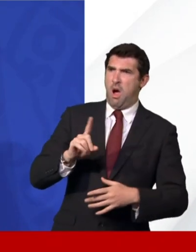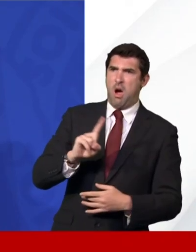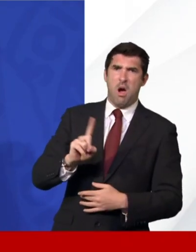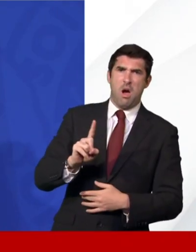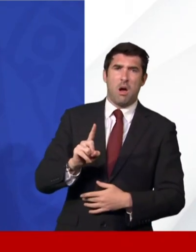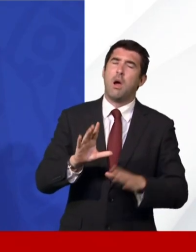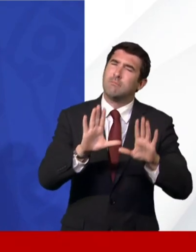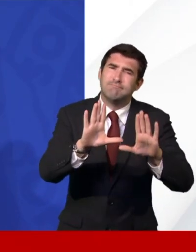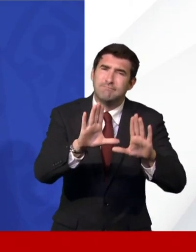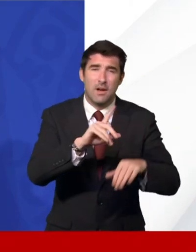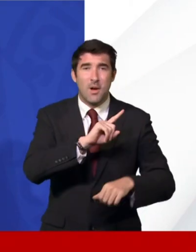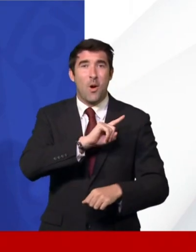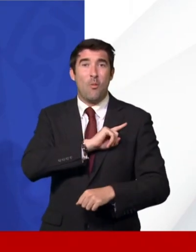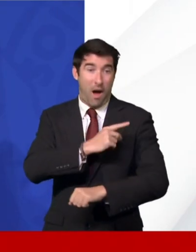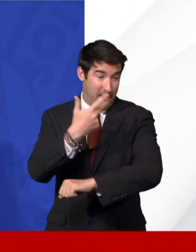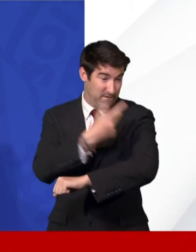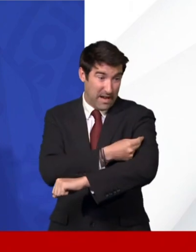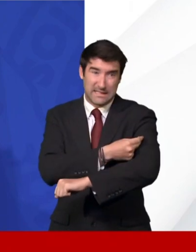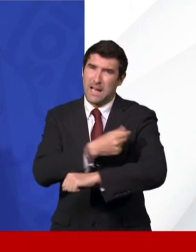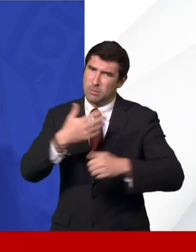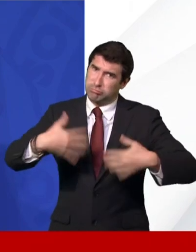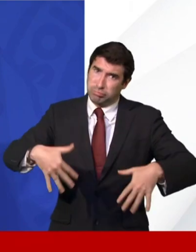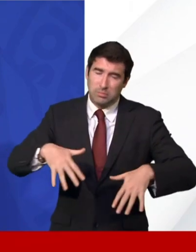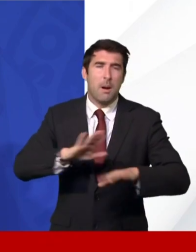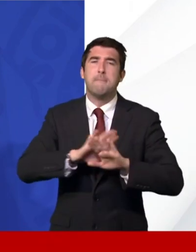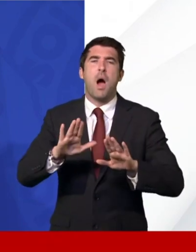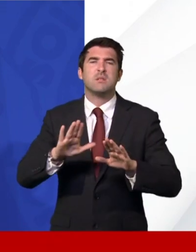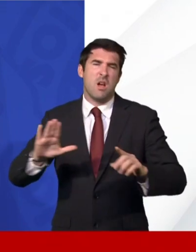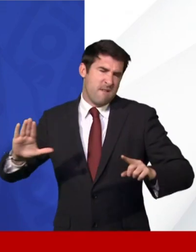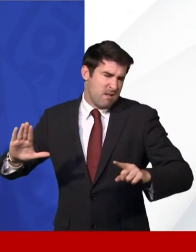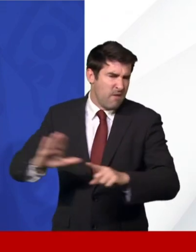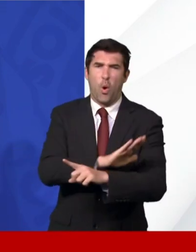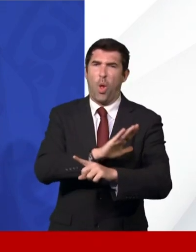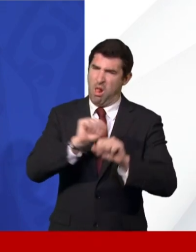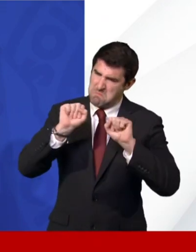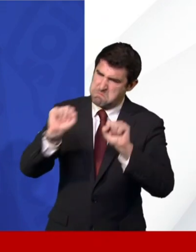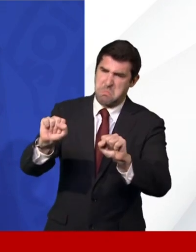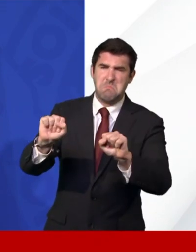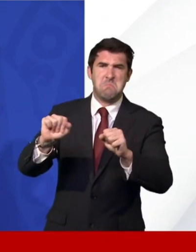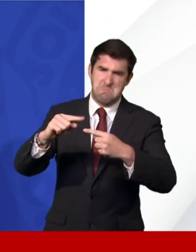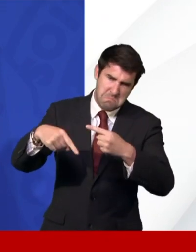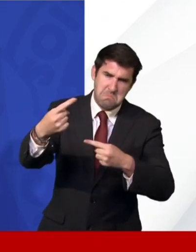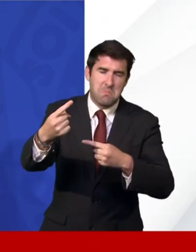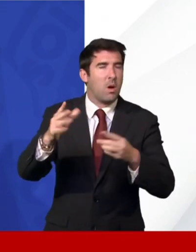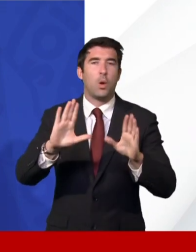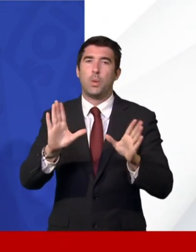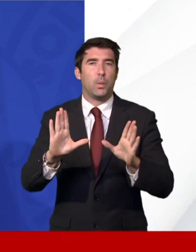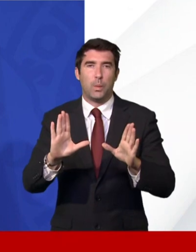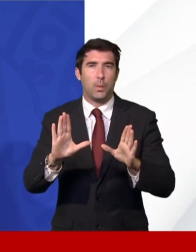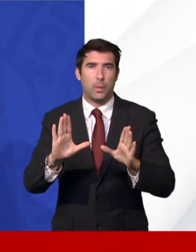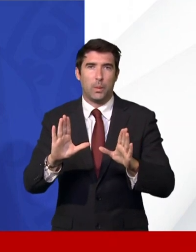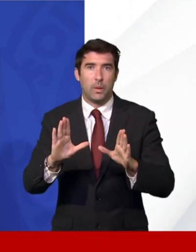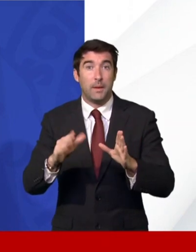effective. They're very, very effective, but not 100%. And as a higher proportion of the population is double vaccinated,